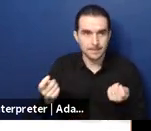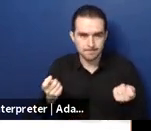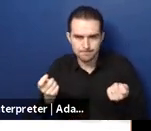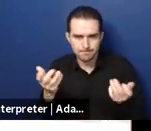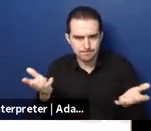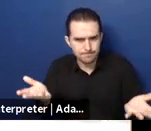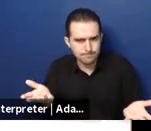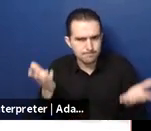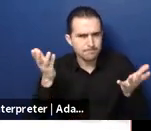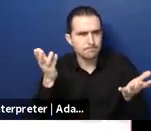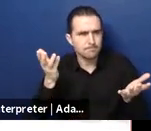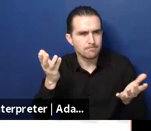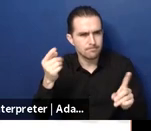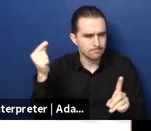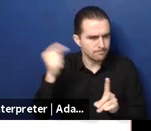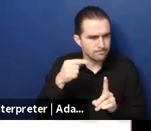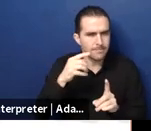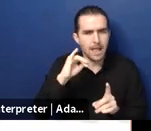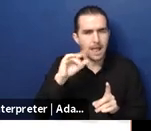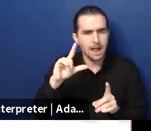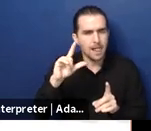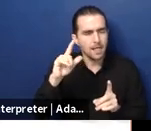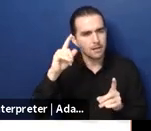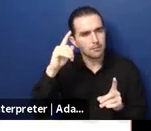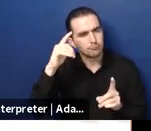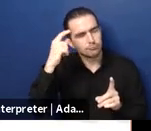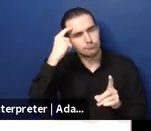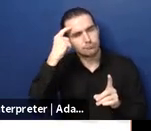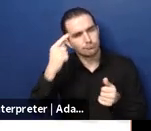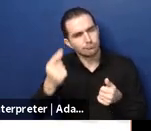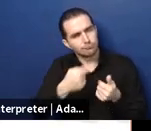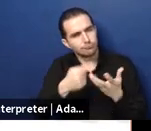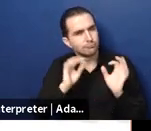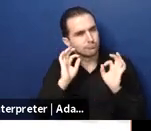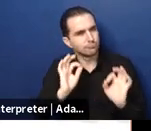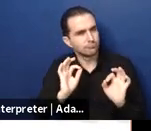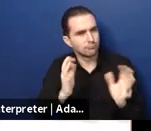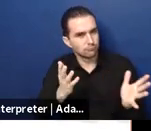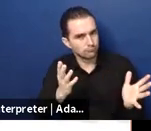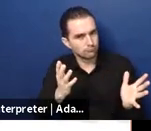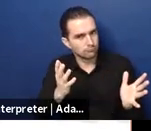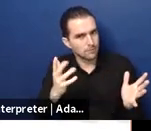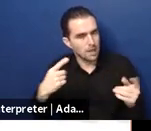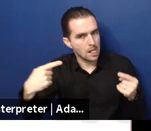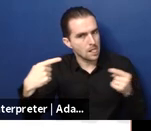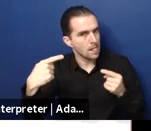but uh without uh truly understanding uh this key principle um